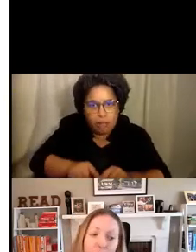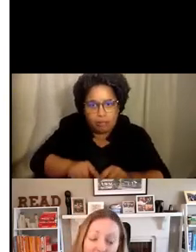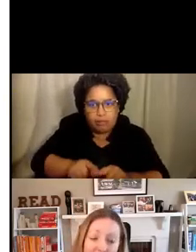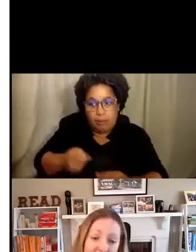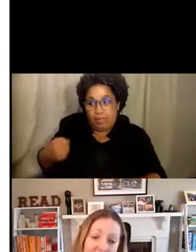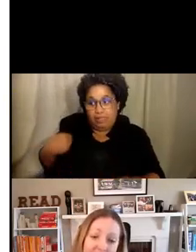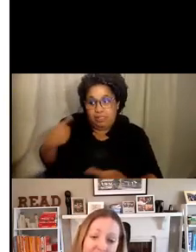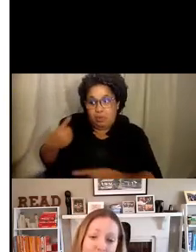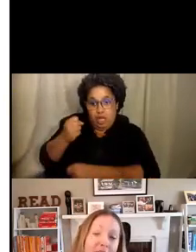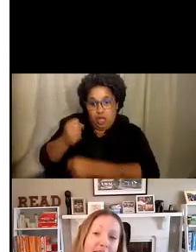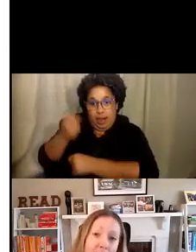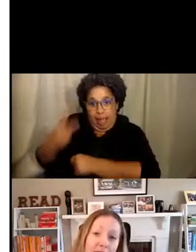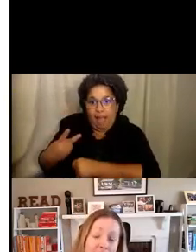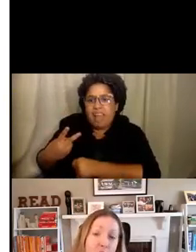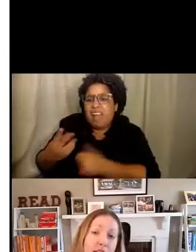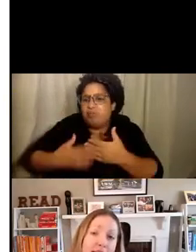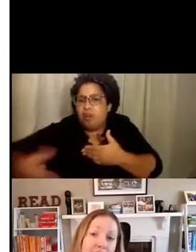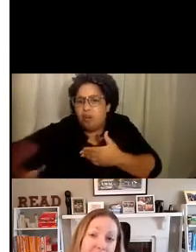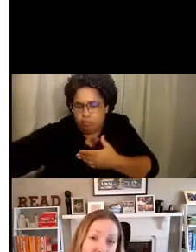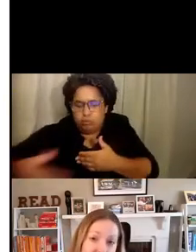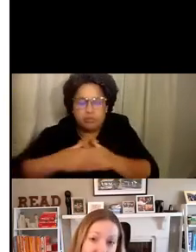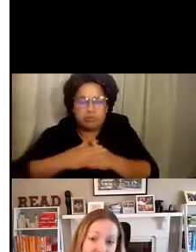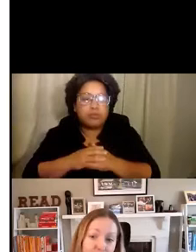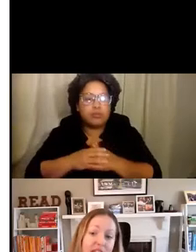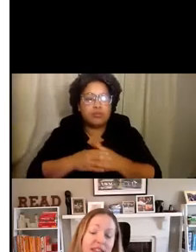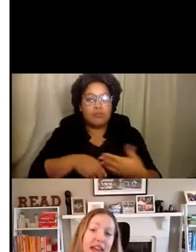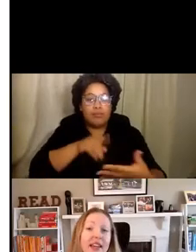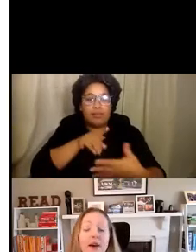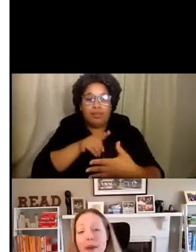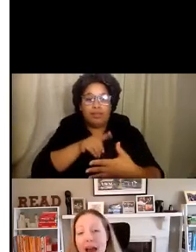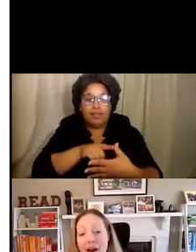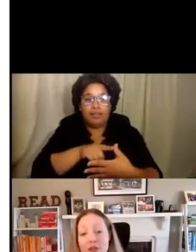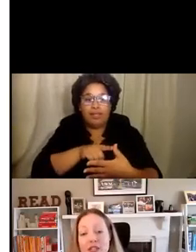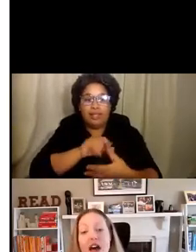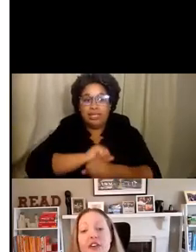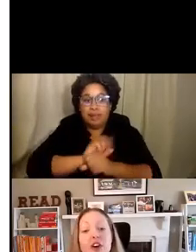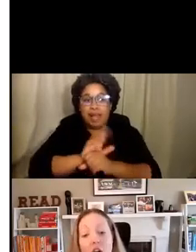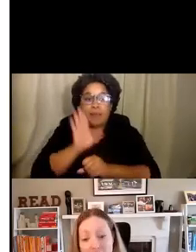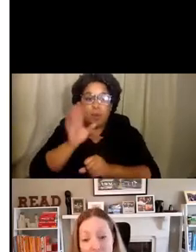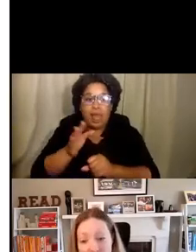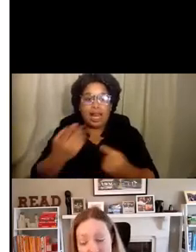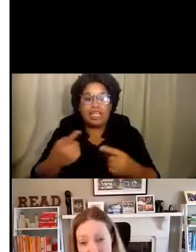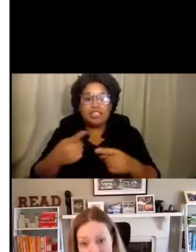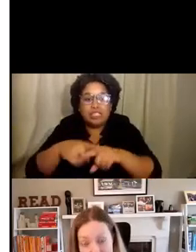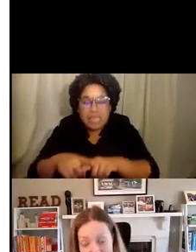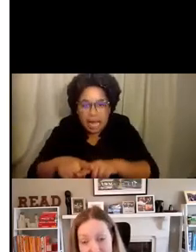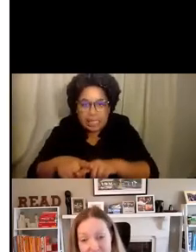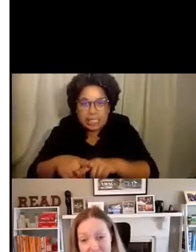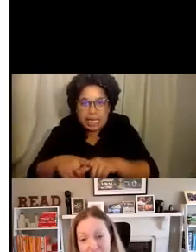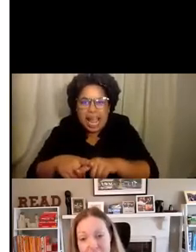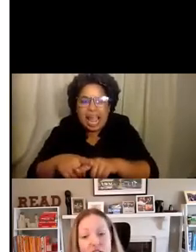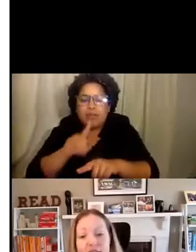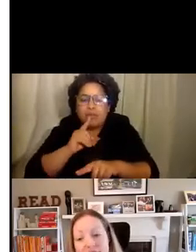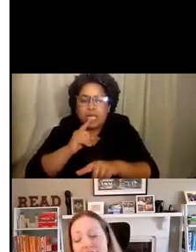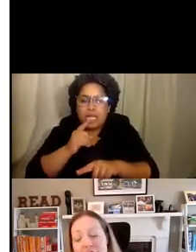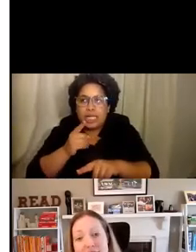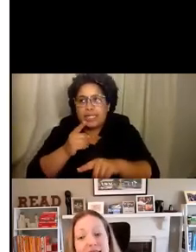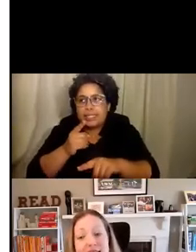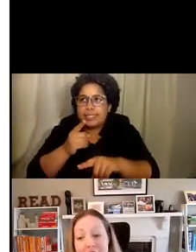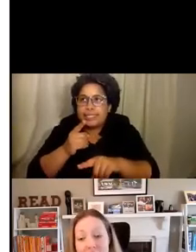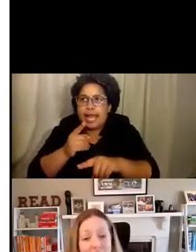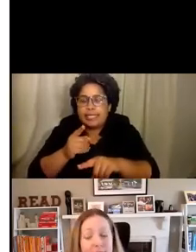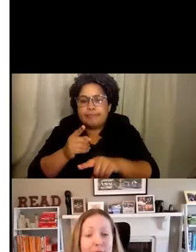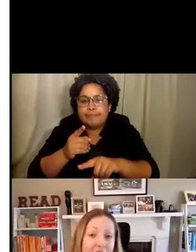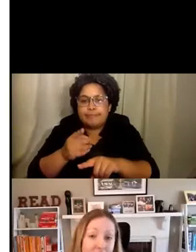Number one, the pandemic is going to intersect with and compound other ongoing trends. This crisis